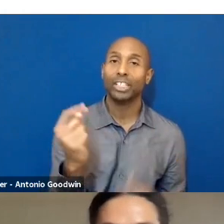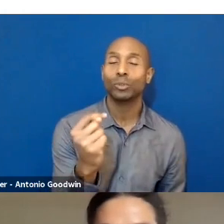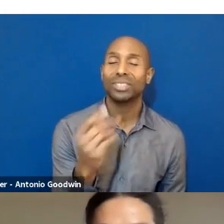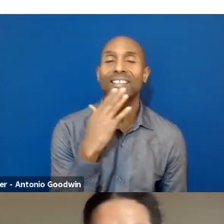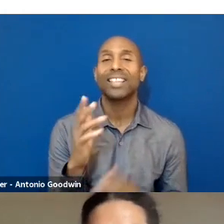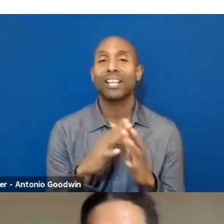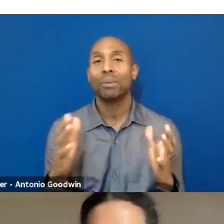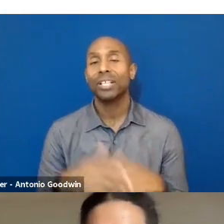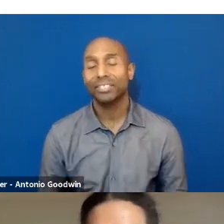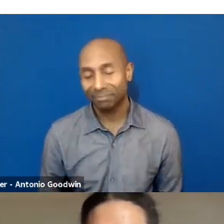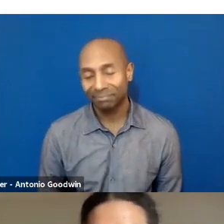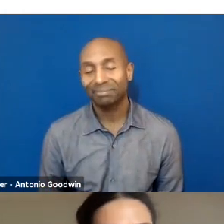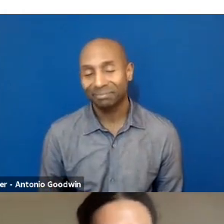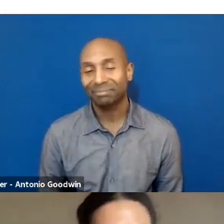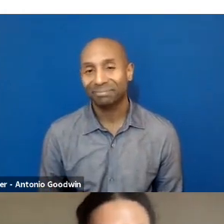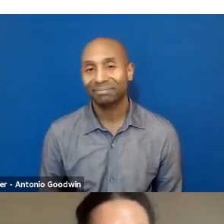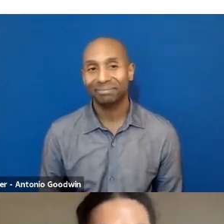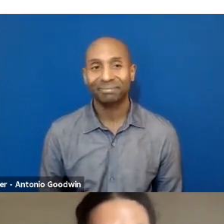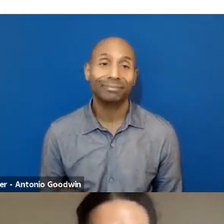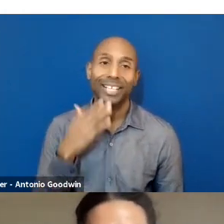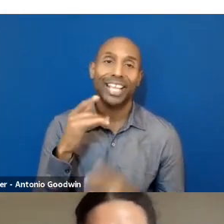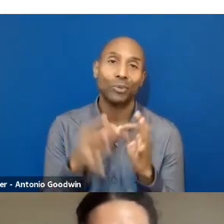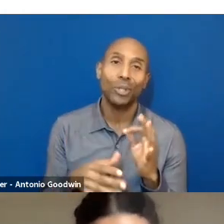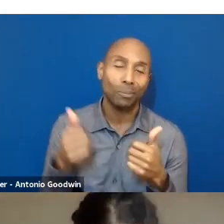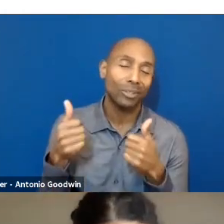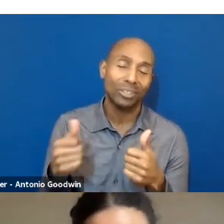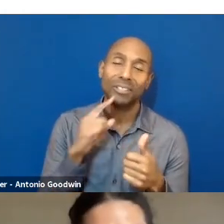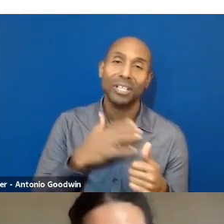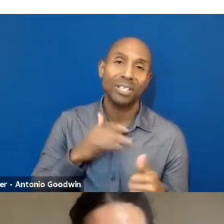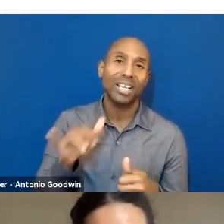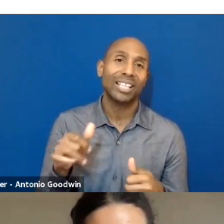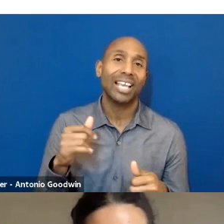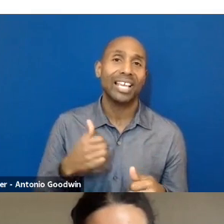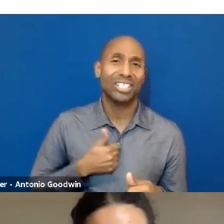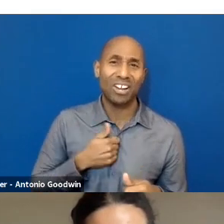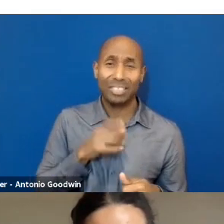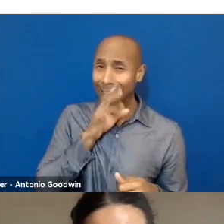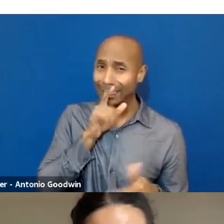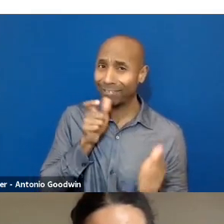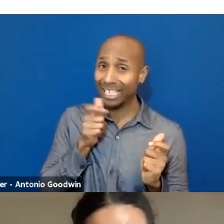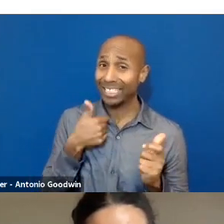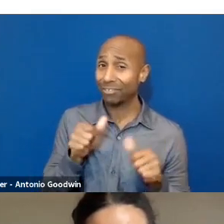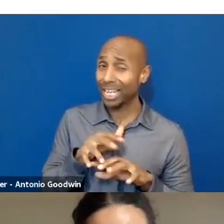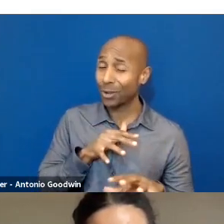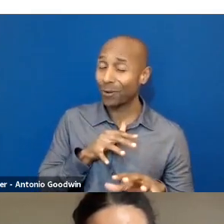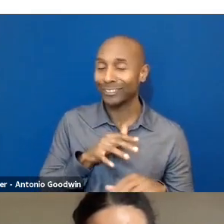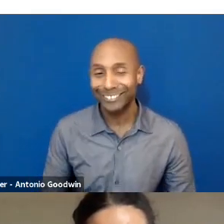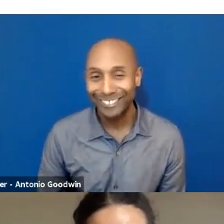So thank you very much. Thank you to the interpreters. I appreciate it. Sorry if I spoke too fast. I tried to be slow.